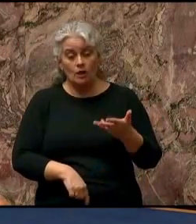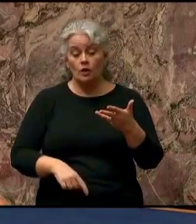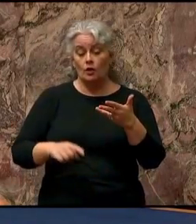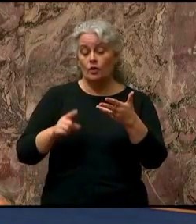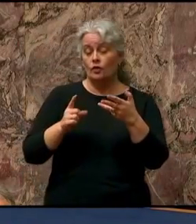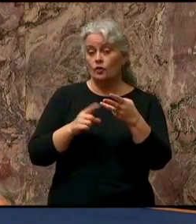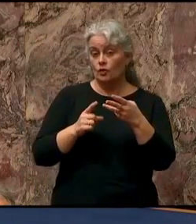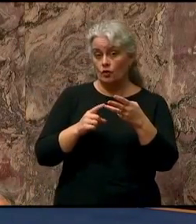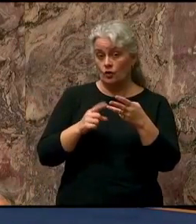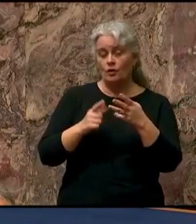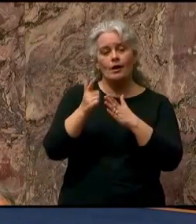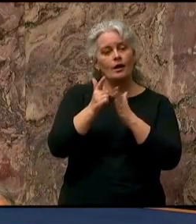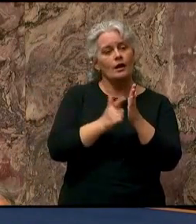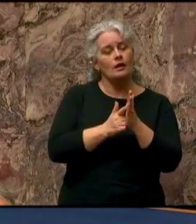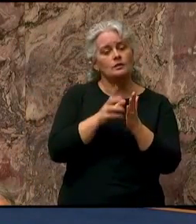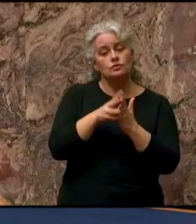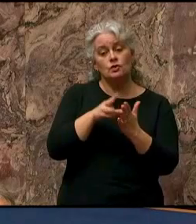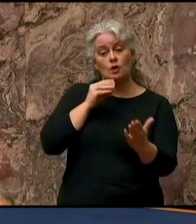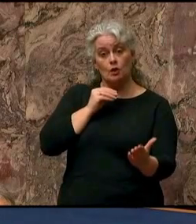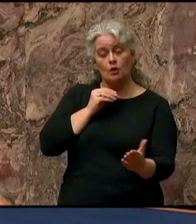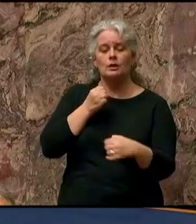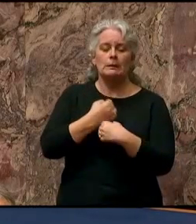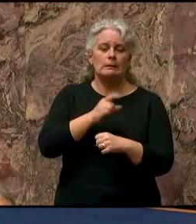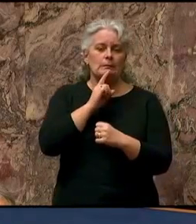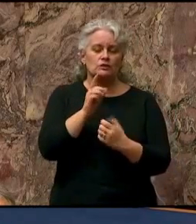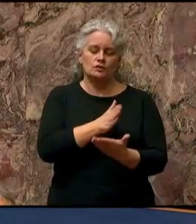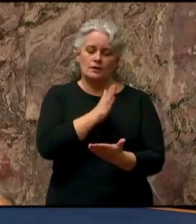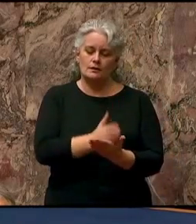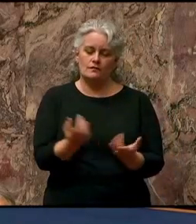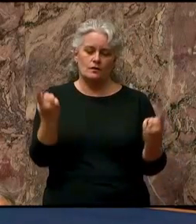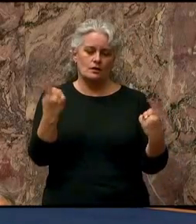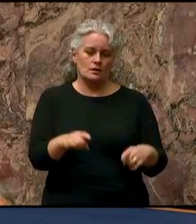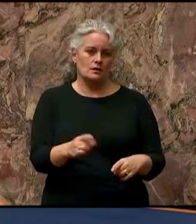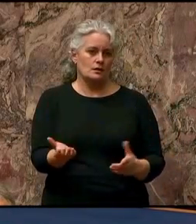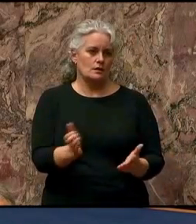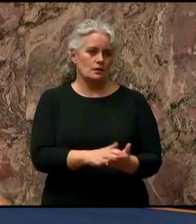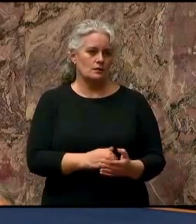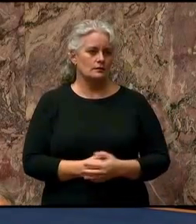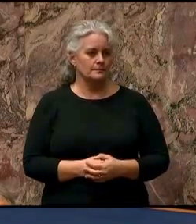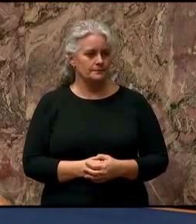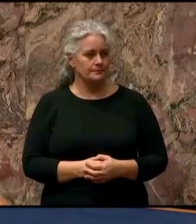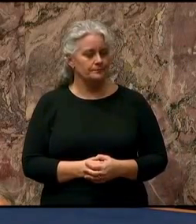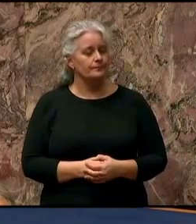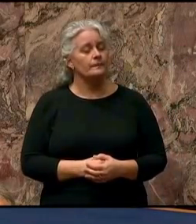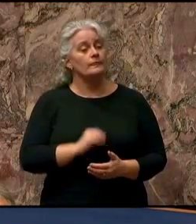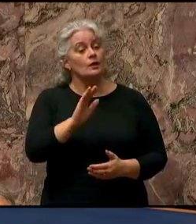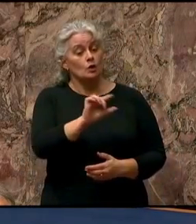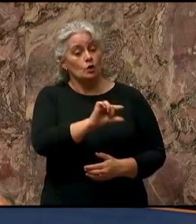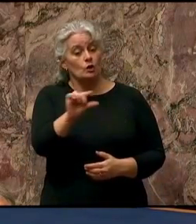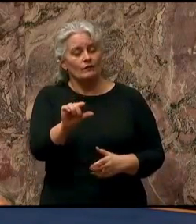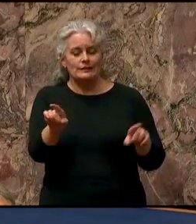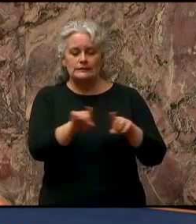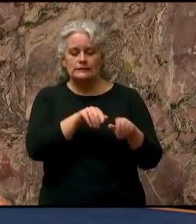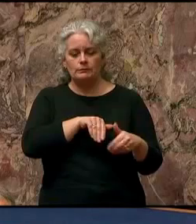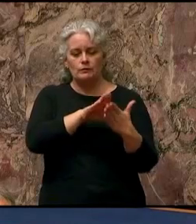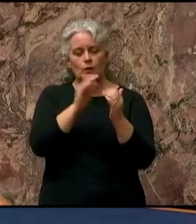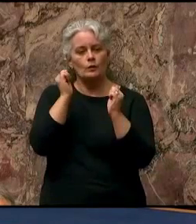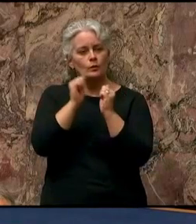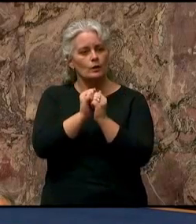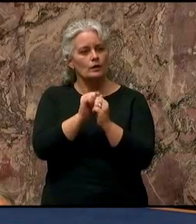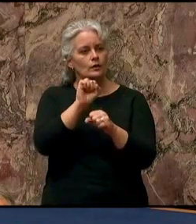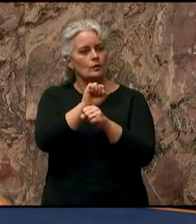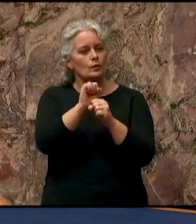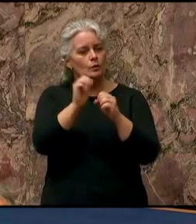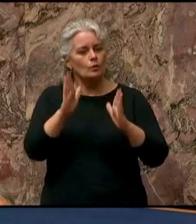apply the lessons learned to ensure this never happens again. Your government takes the same approach to worker safety,